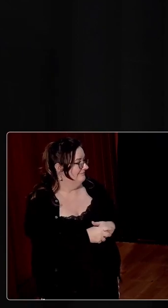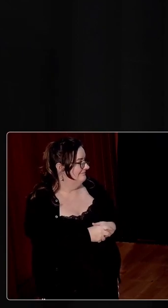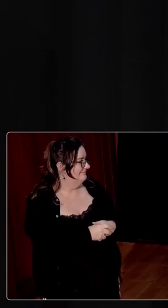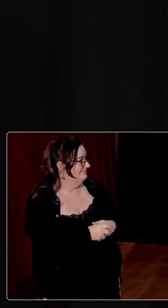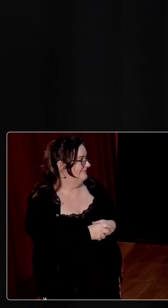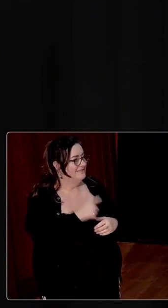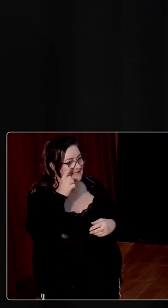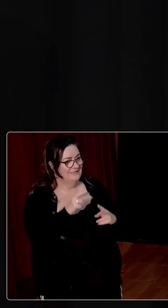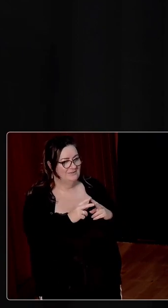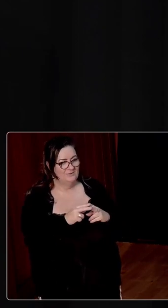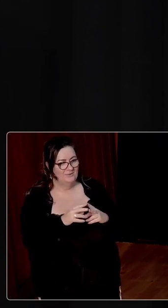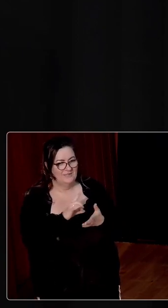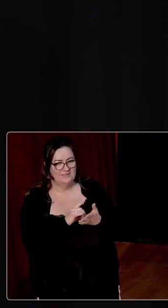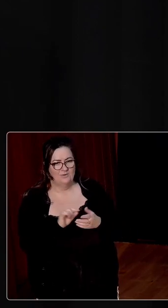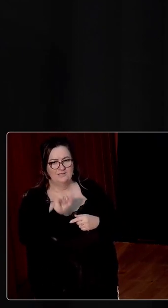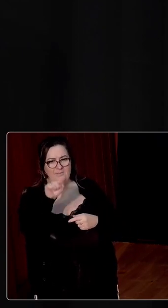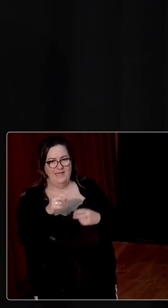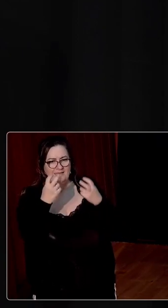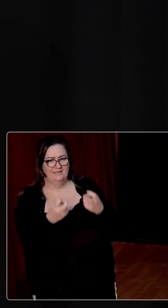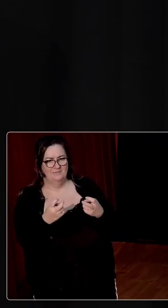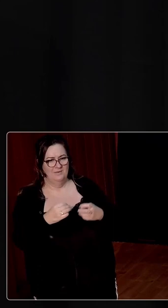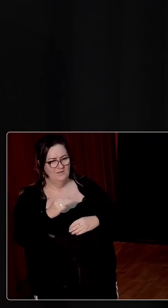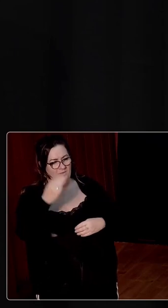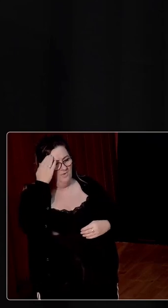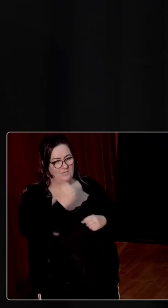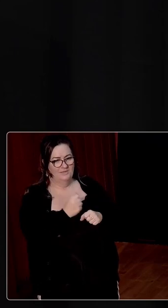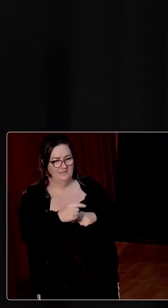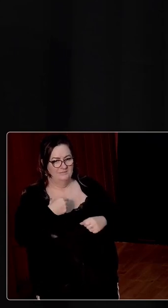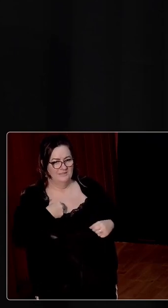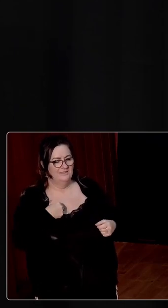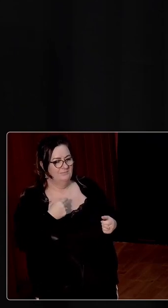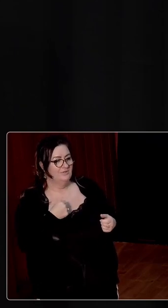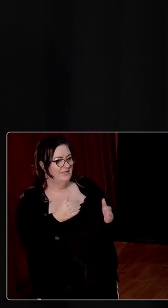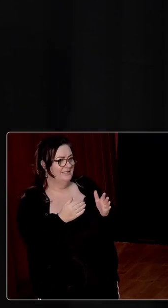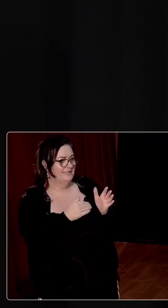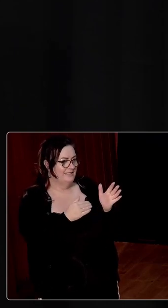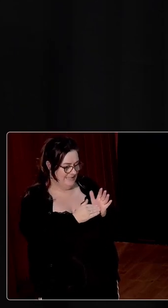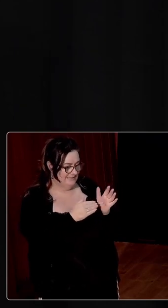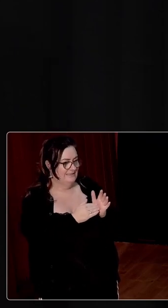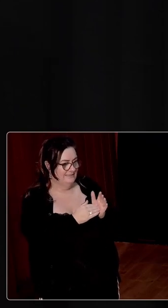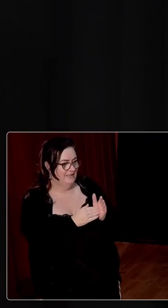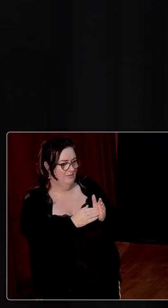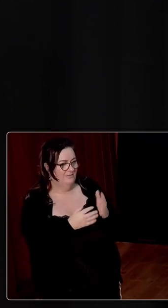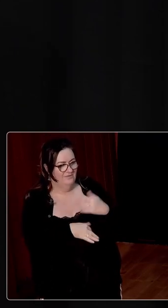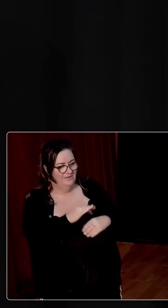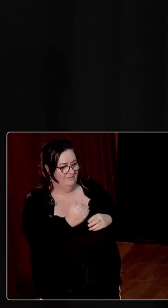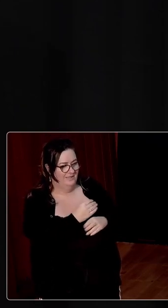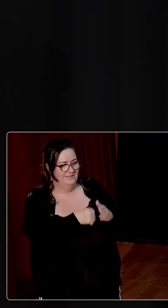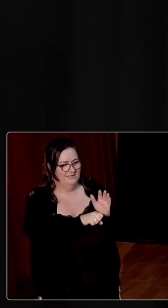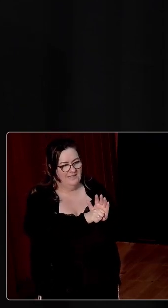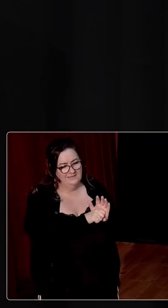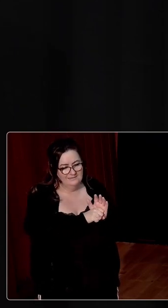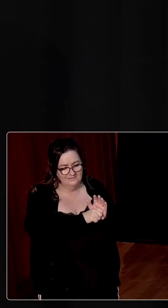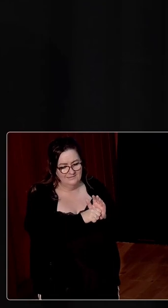I see two historians there in the back row who might know more about this than I do. I think in some cases, yes, they do. And in other cases, they don't. And you